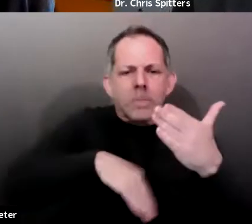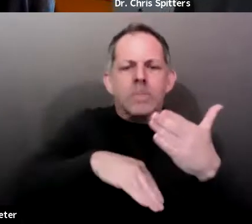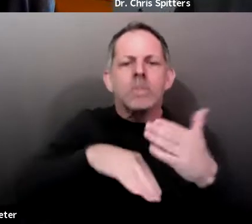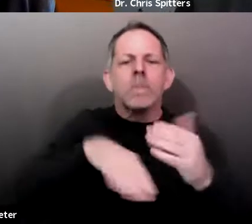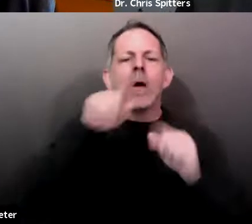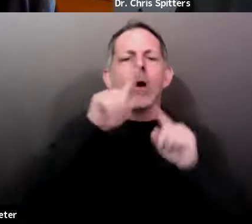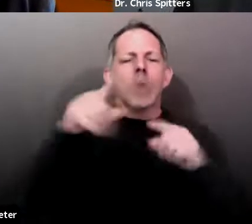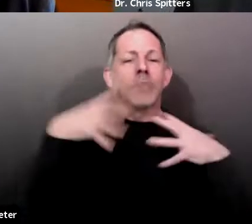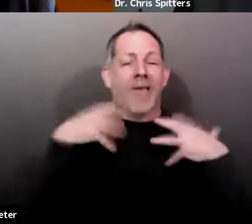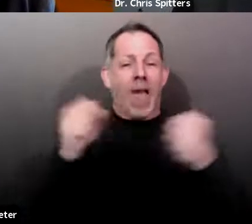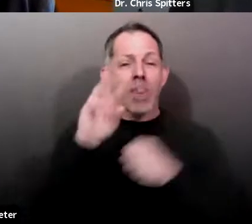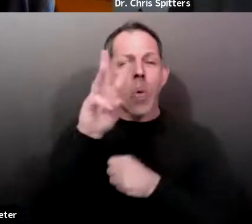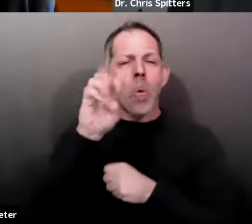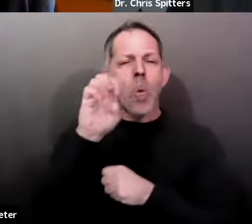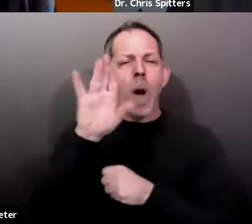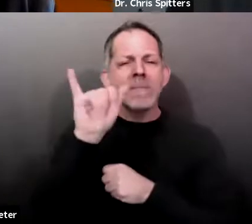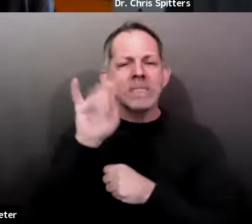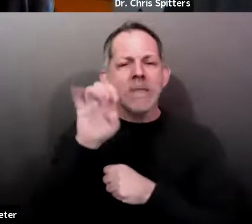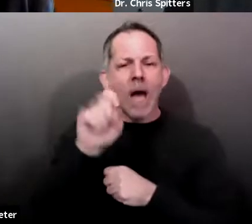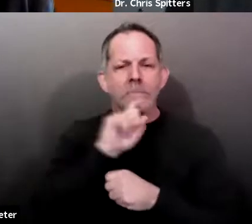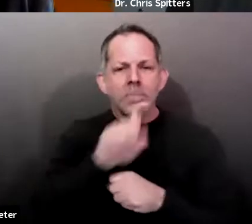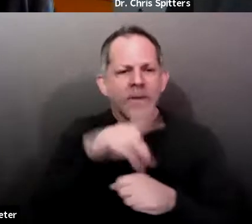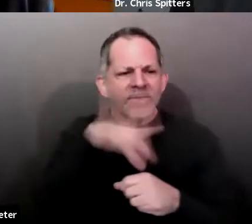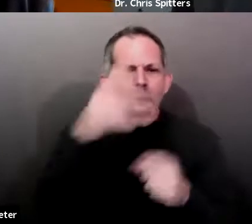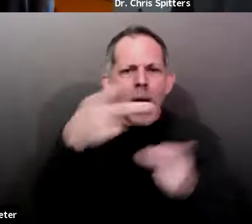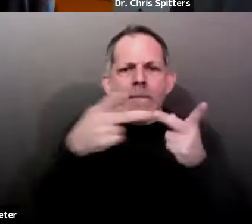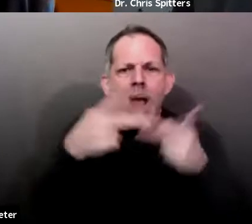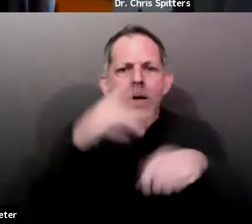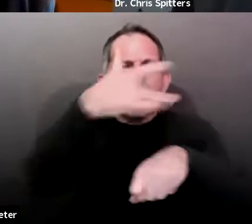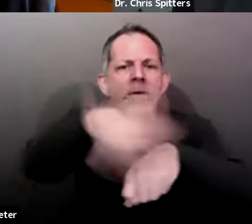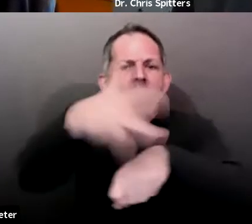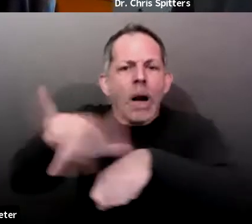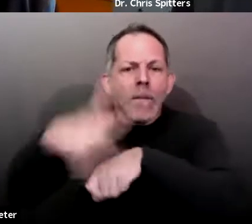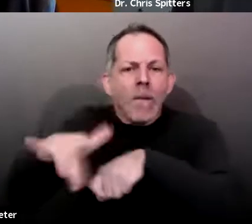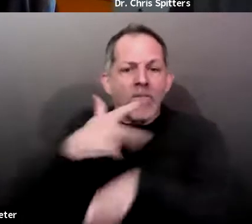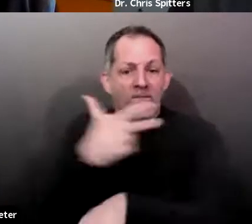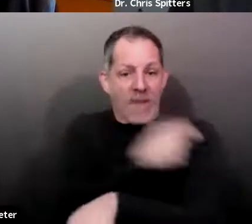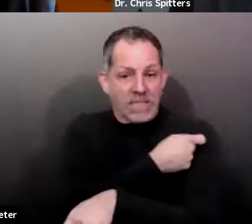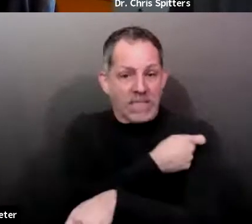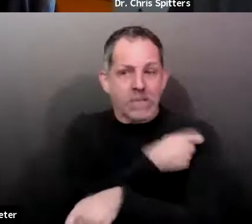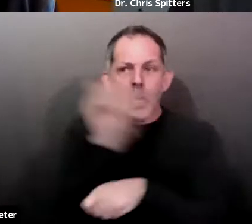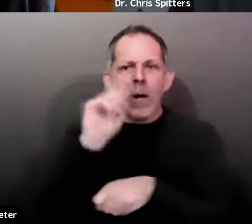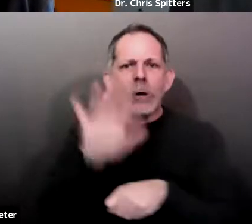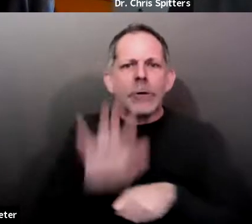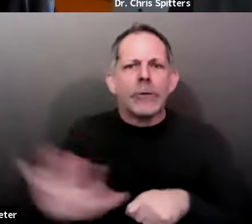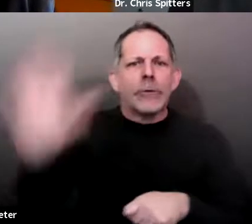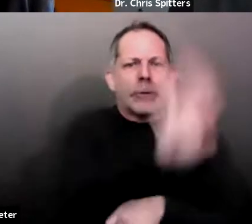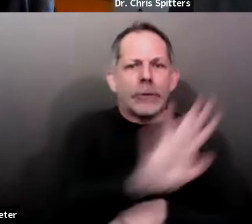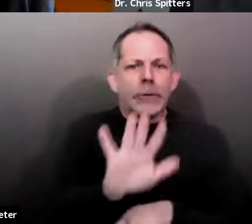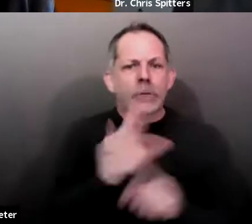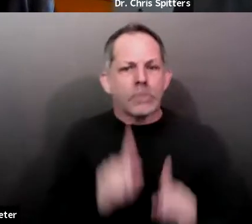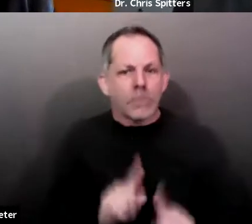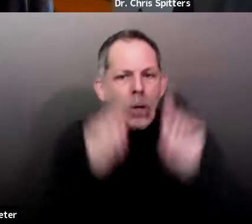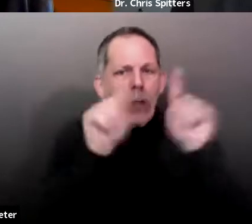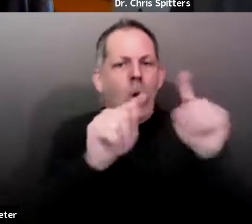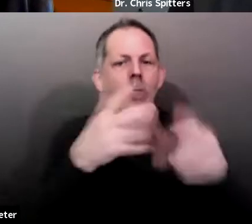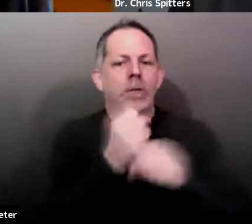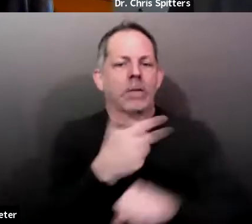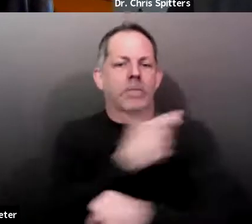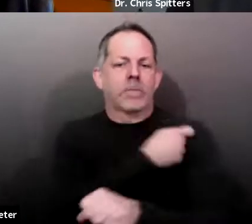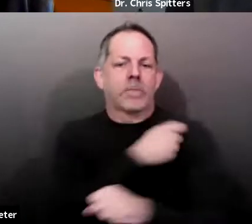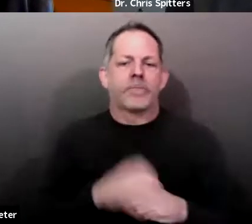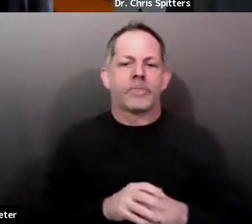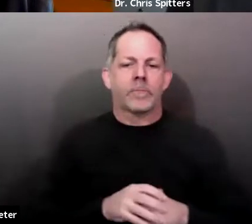at one of the mass sites or one of the healthcare system sites, you know, it's going to be about a one in 10, one in 15 chance this week.